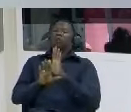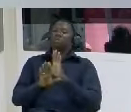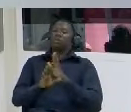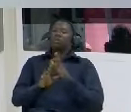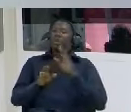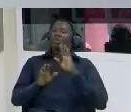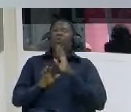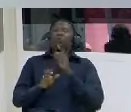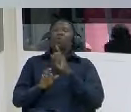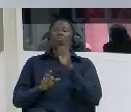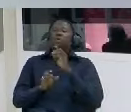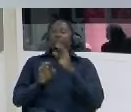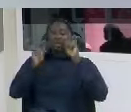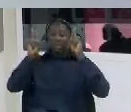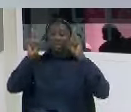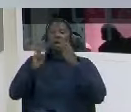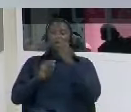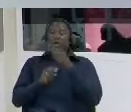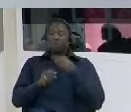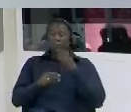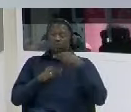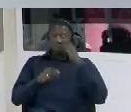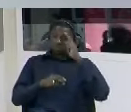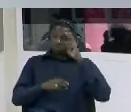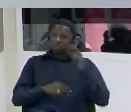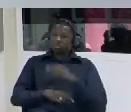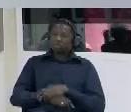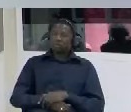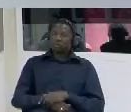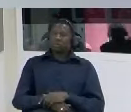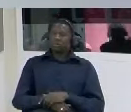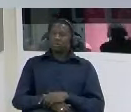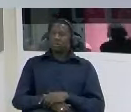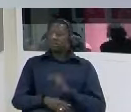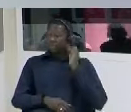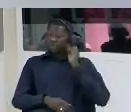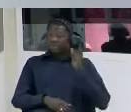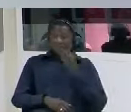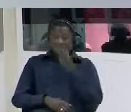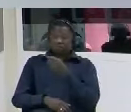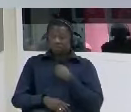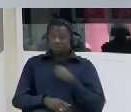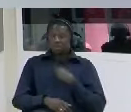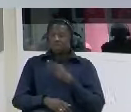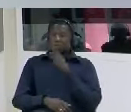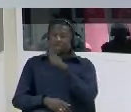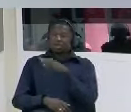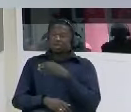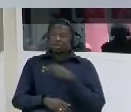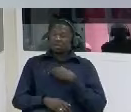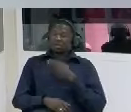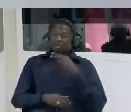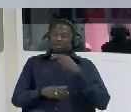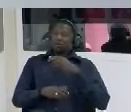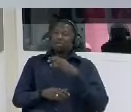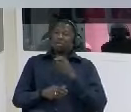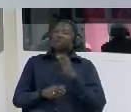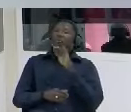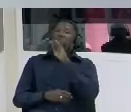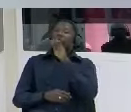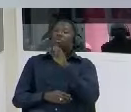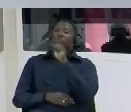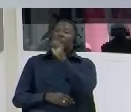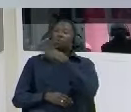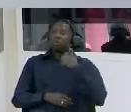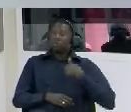she said to me look call your people and you pack your things go home because i cannot keep you here without a warrant